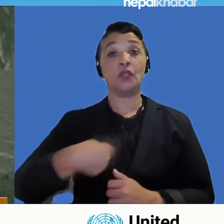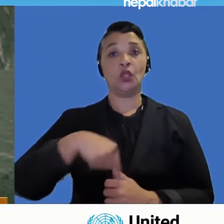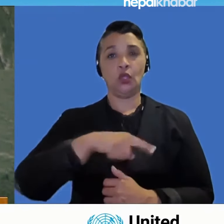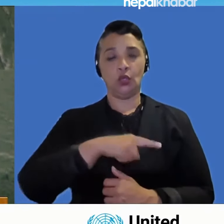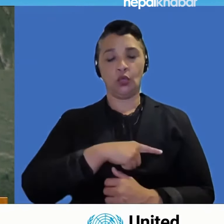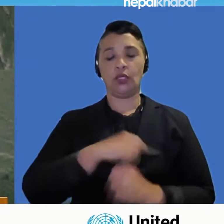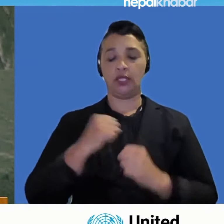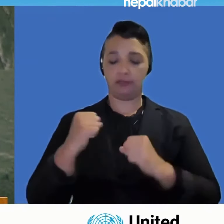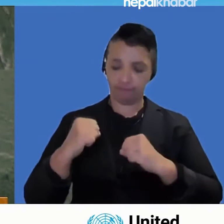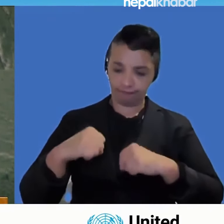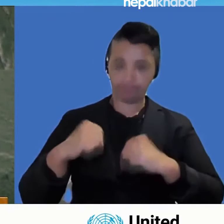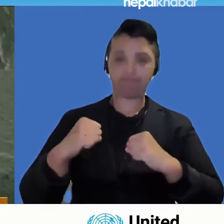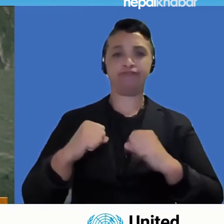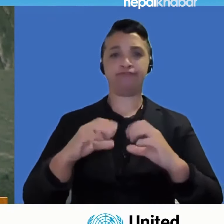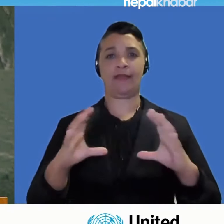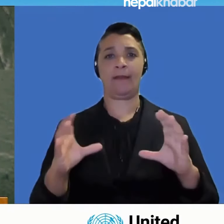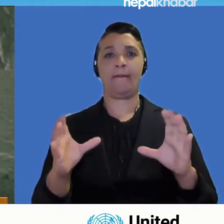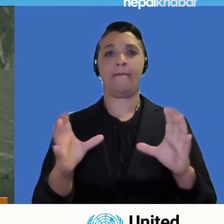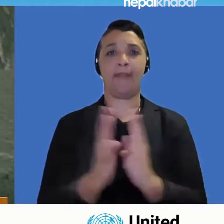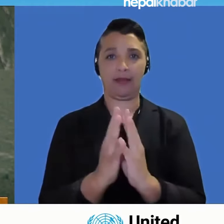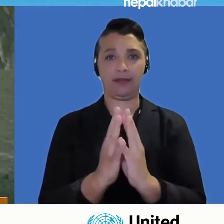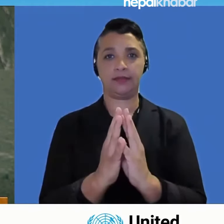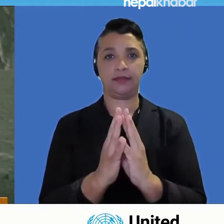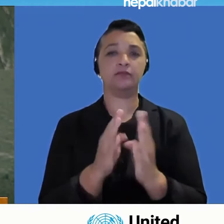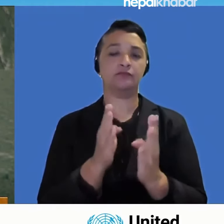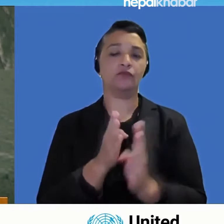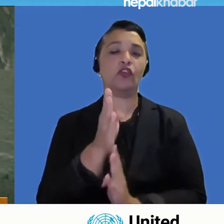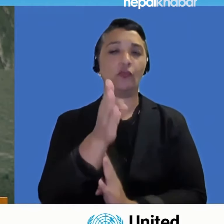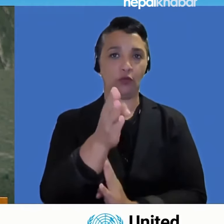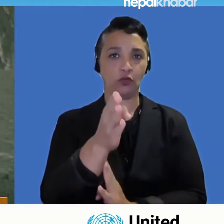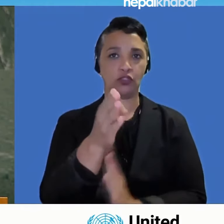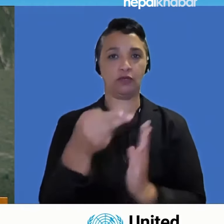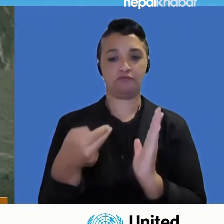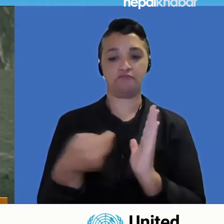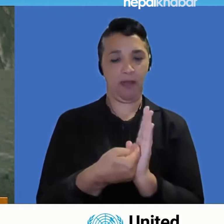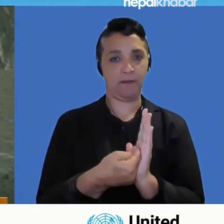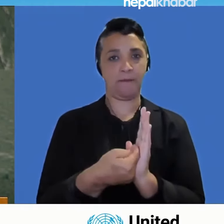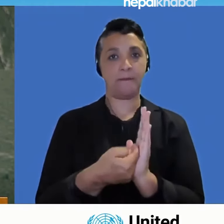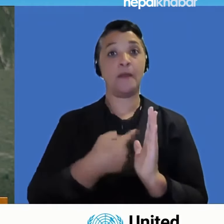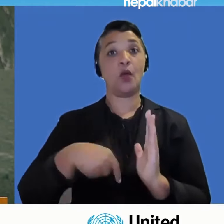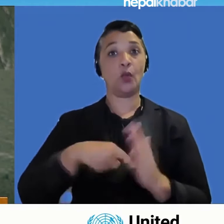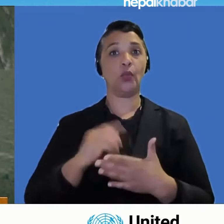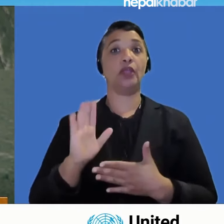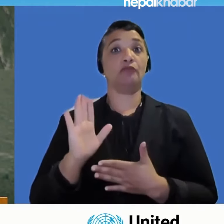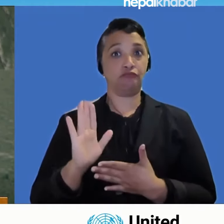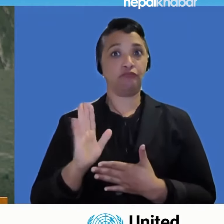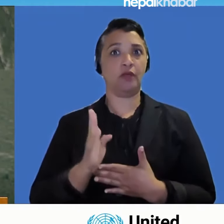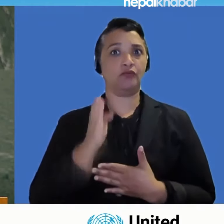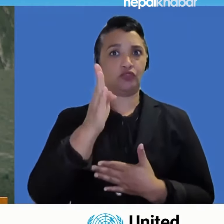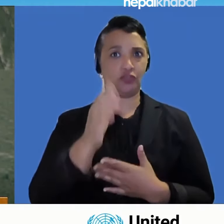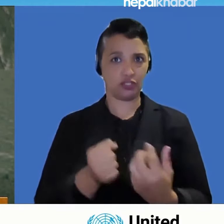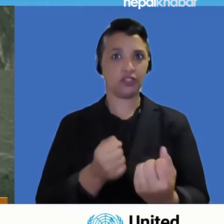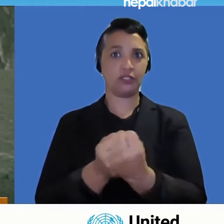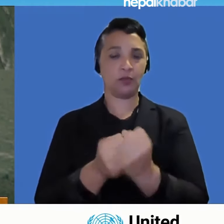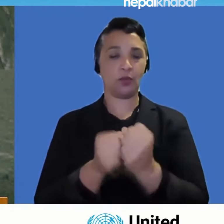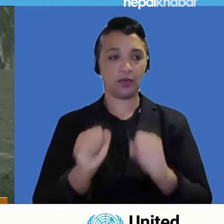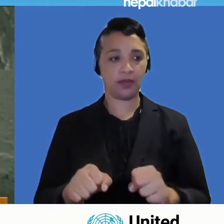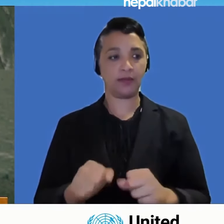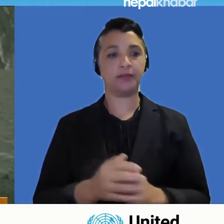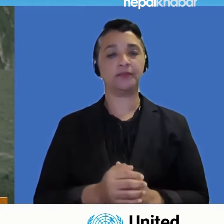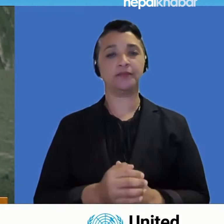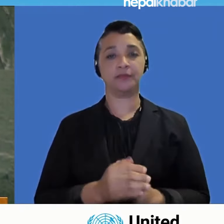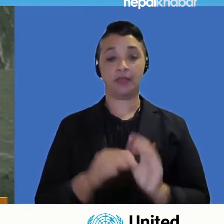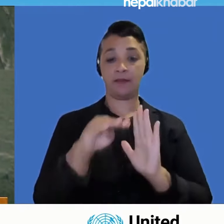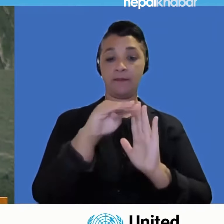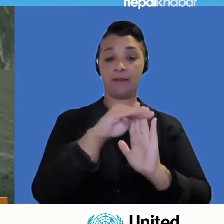as a manifesto for future generations, as a blueprint for the